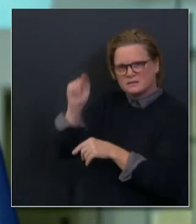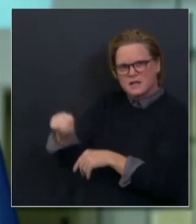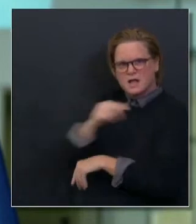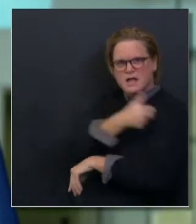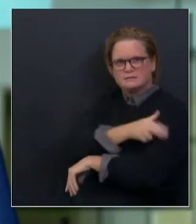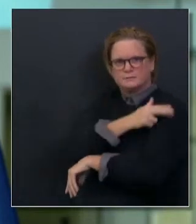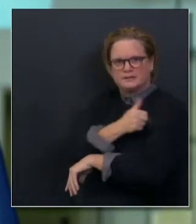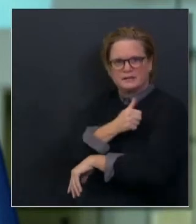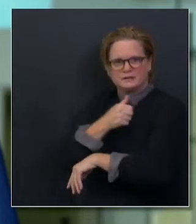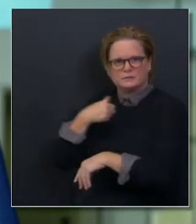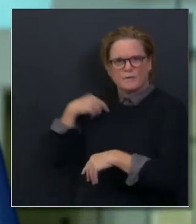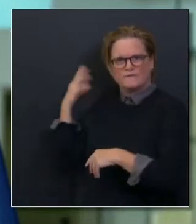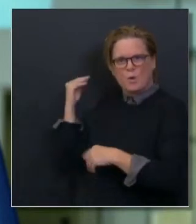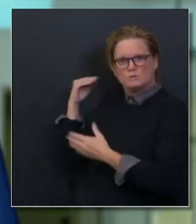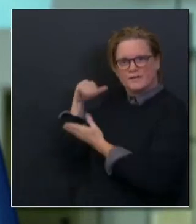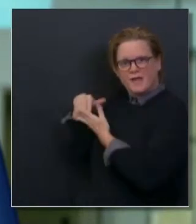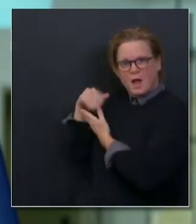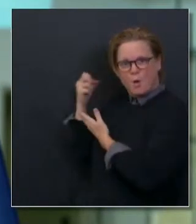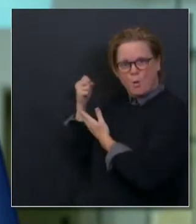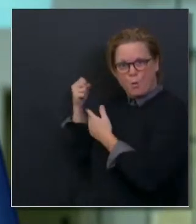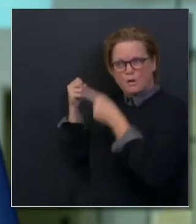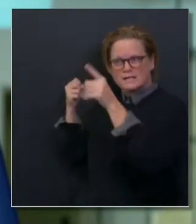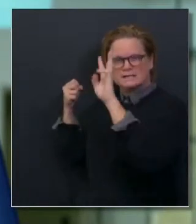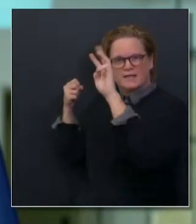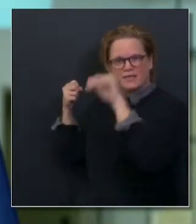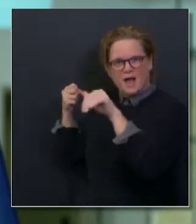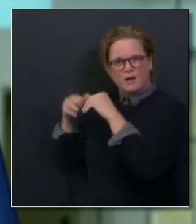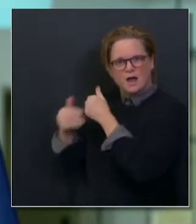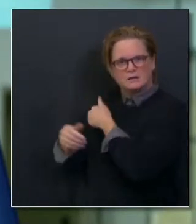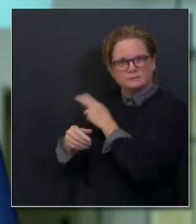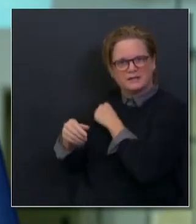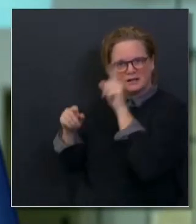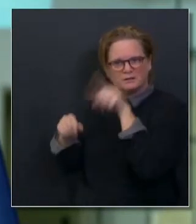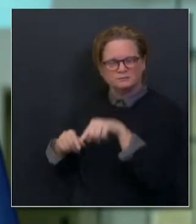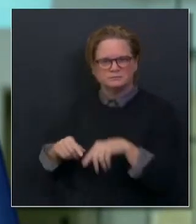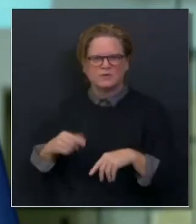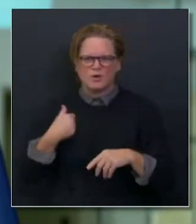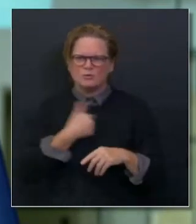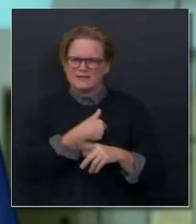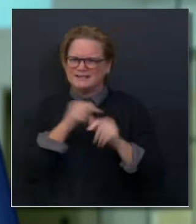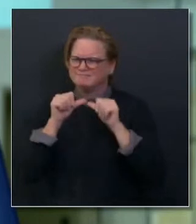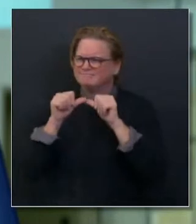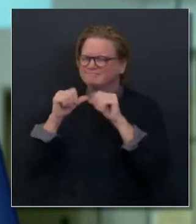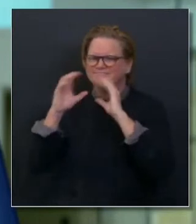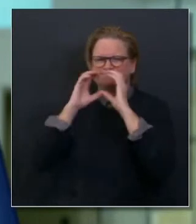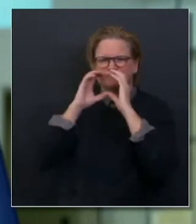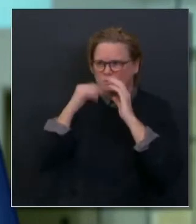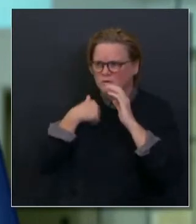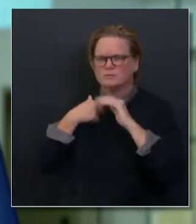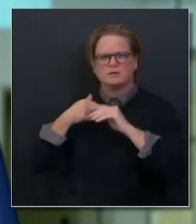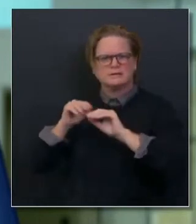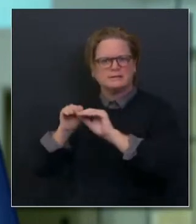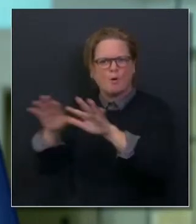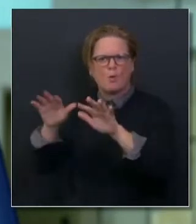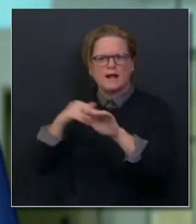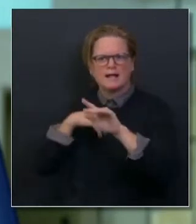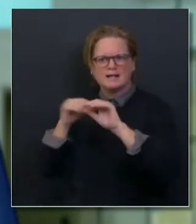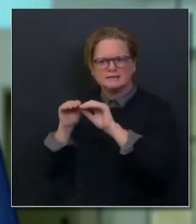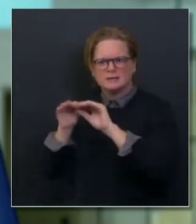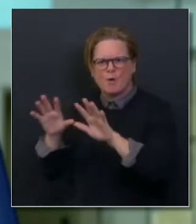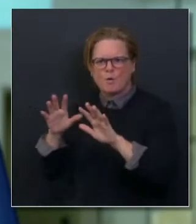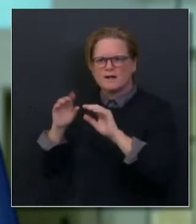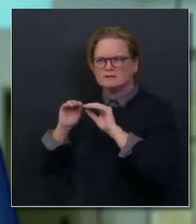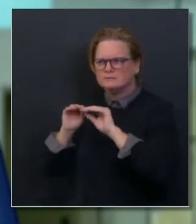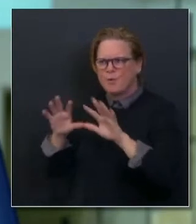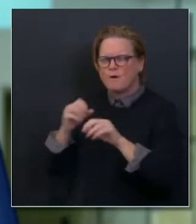within the existing healthcare delivery system to manage staffing differently in addition to the work we're